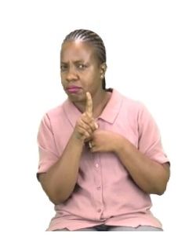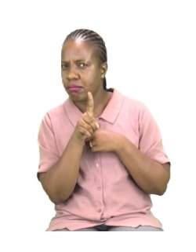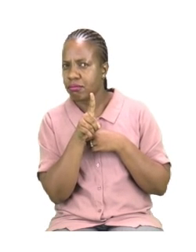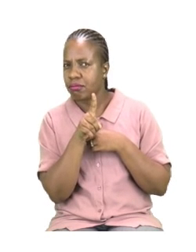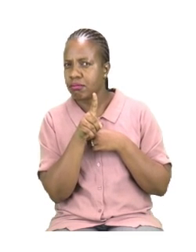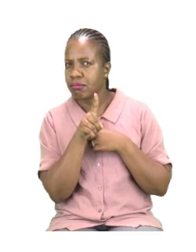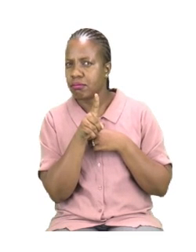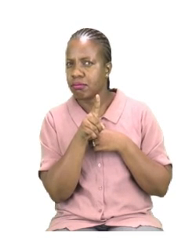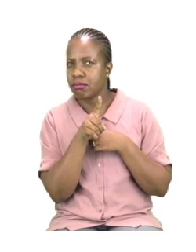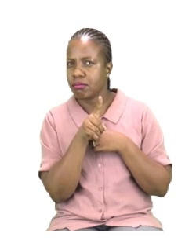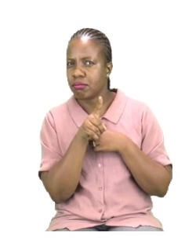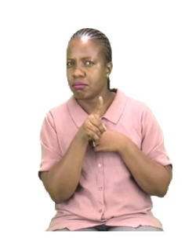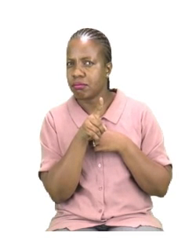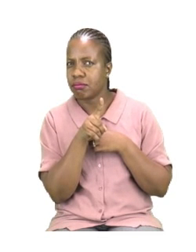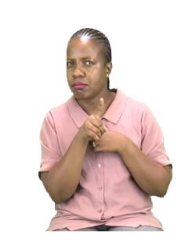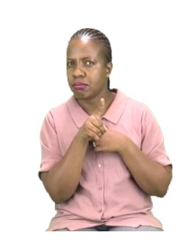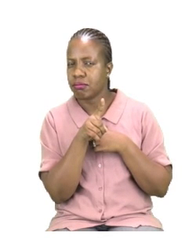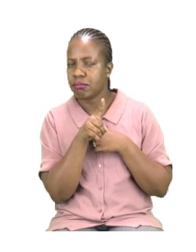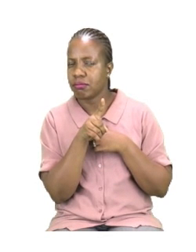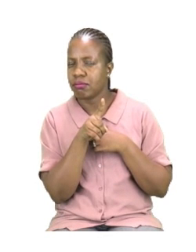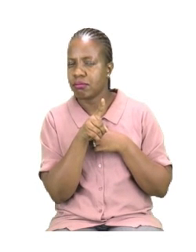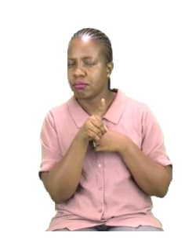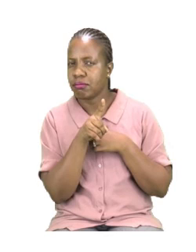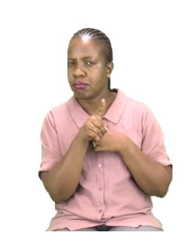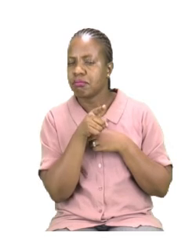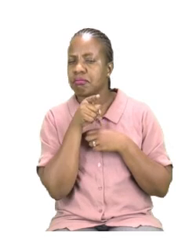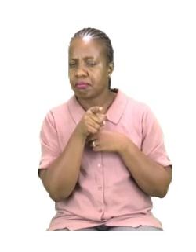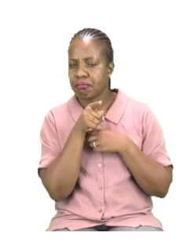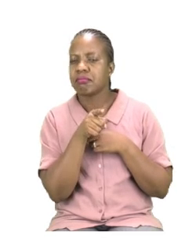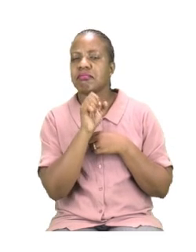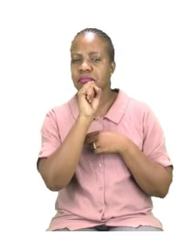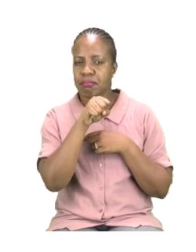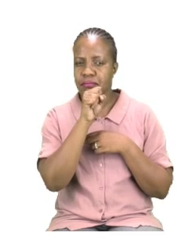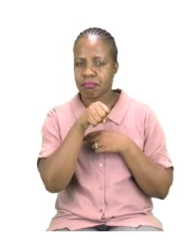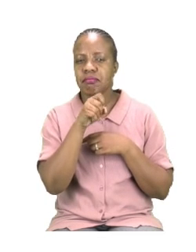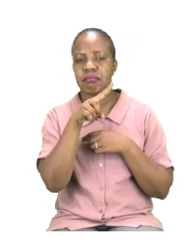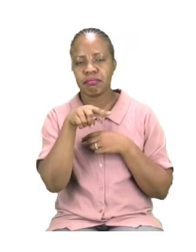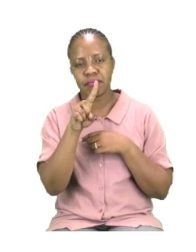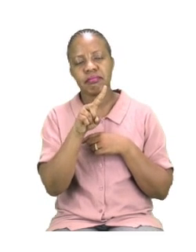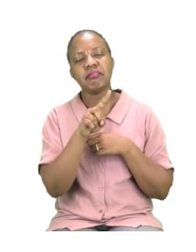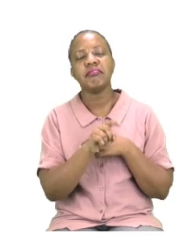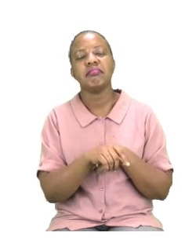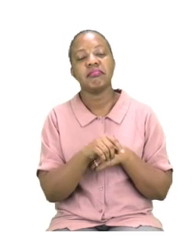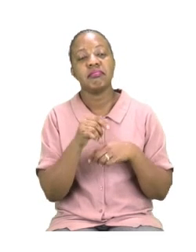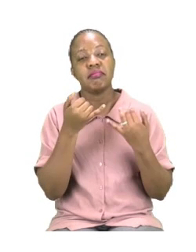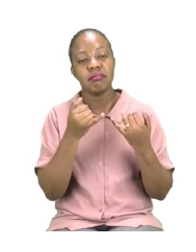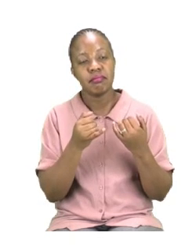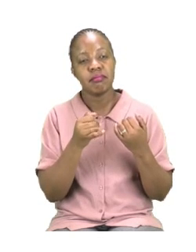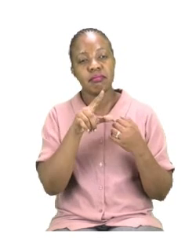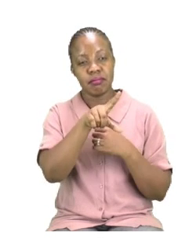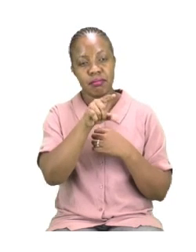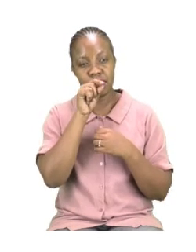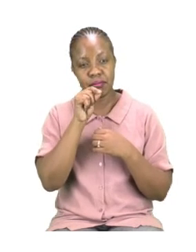They broke the window. Yes, it makes sense. So, we are going to write